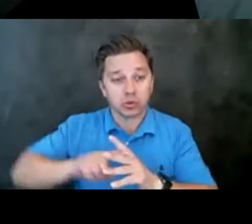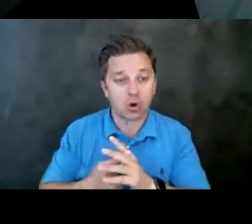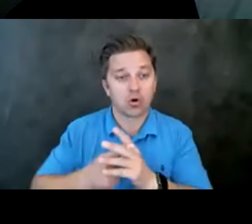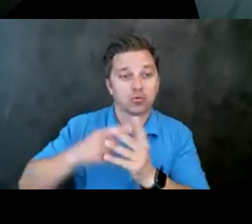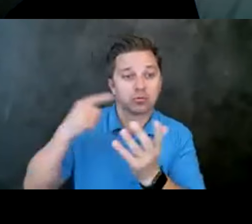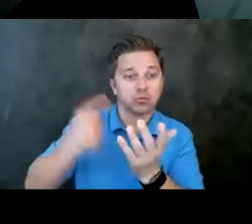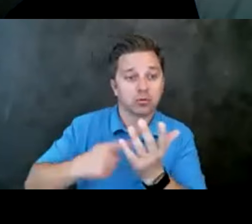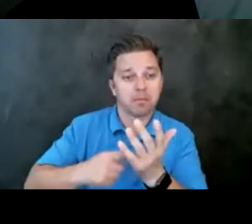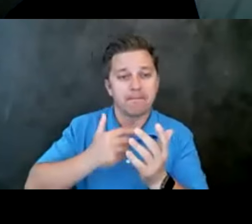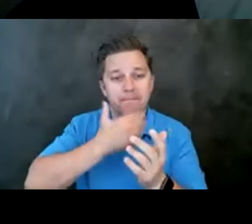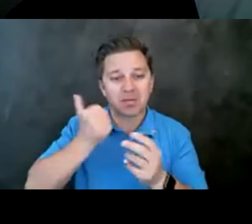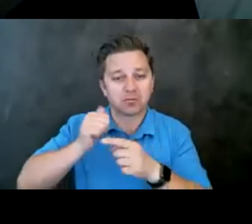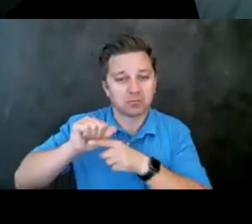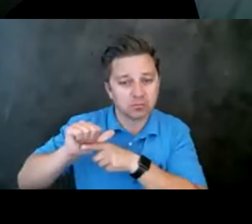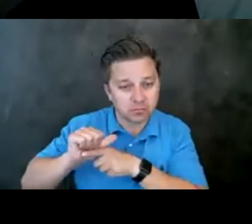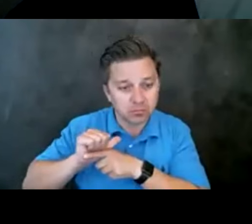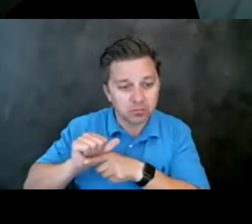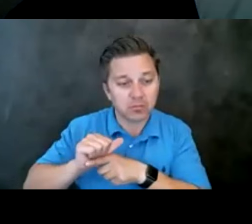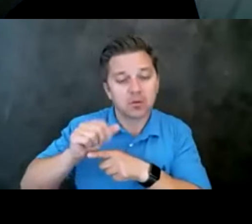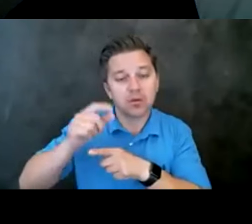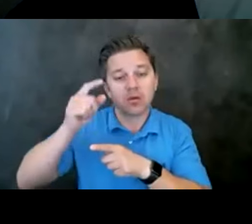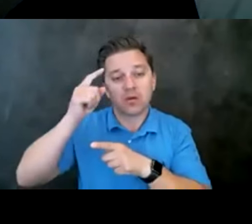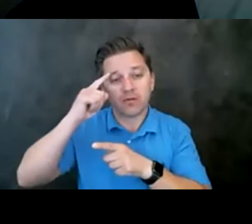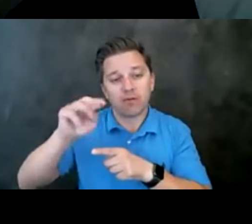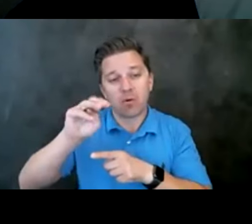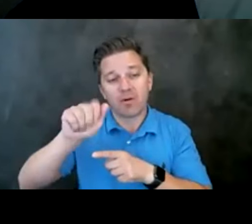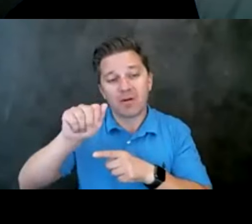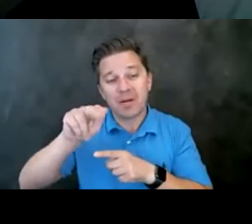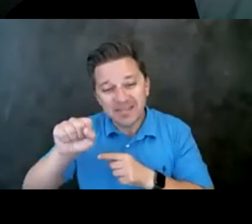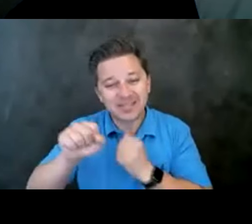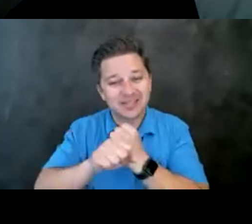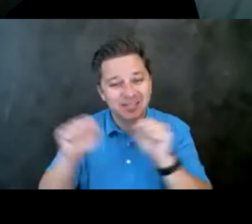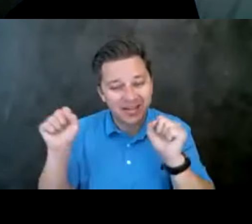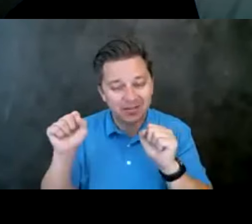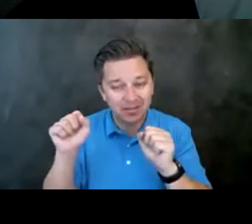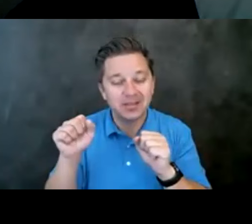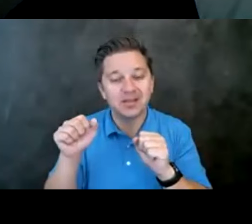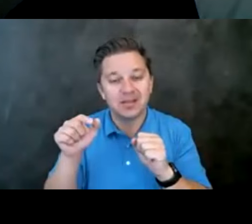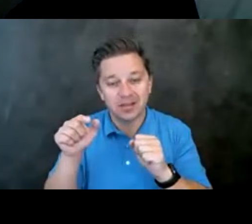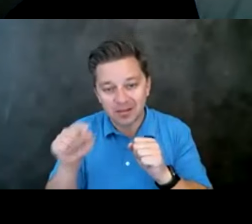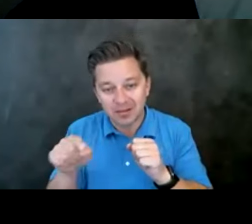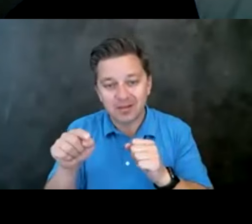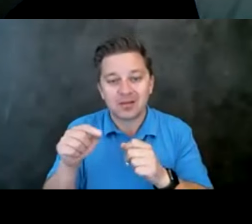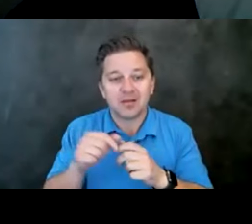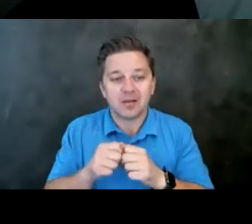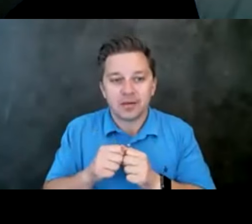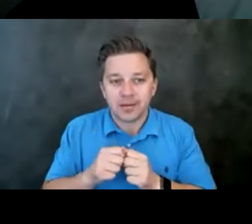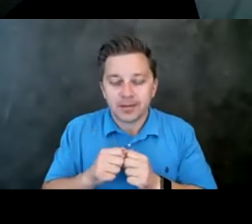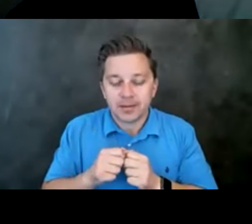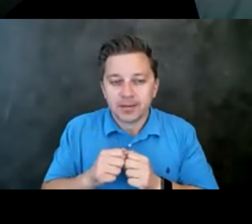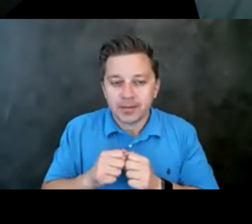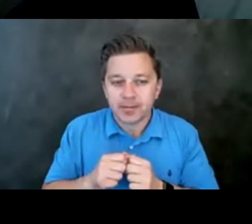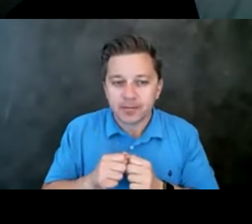best practices regarding mean safety, so we really appreciate what Ken had to say. Um, it